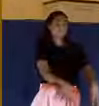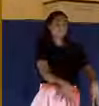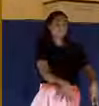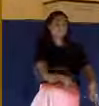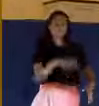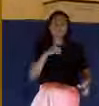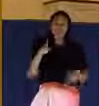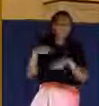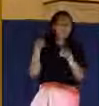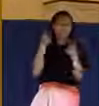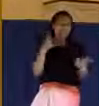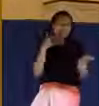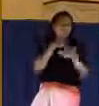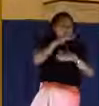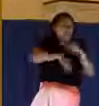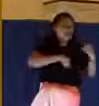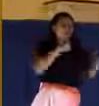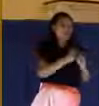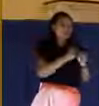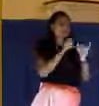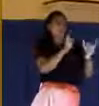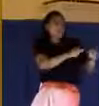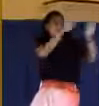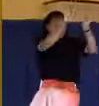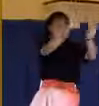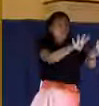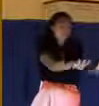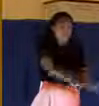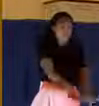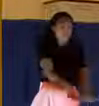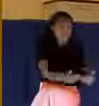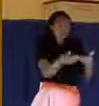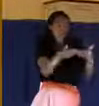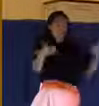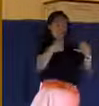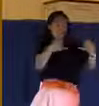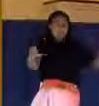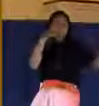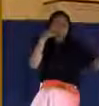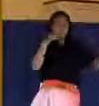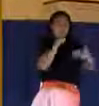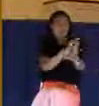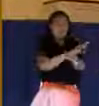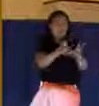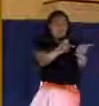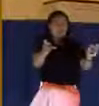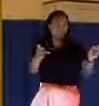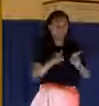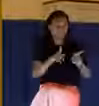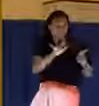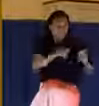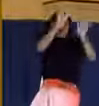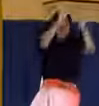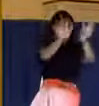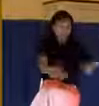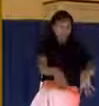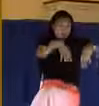there for thousands of years, rent, the Bible says, from top to bottom,